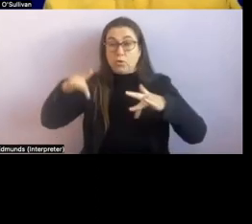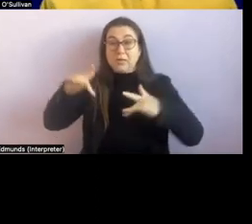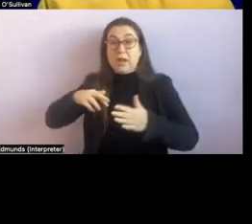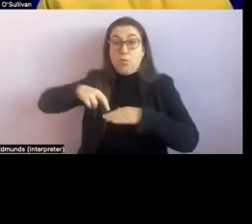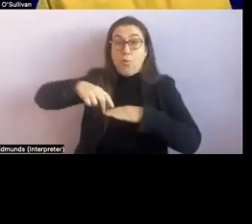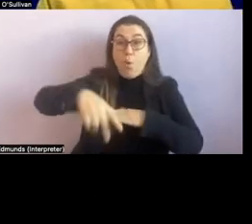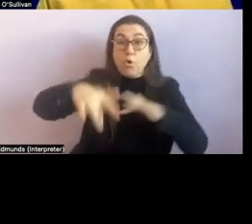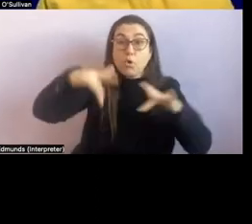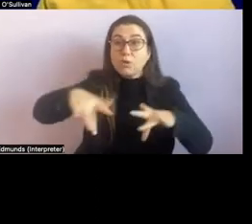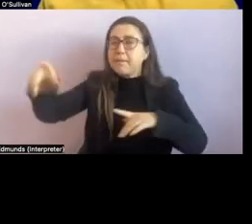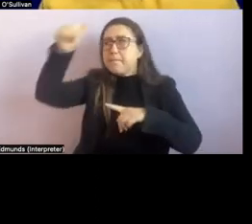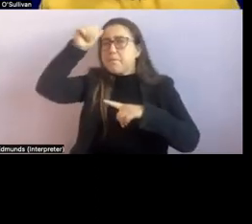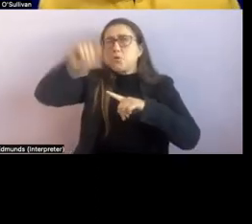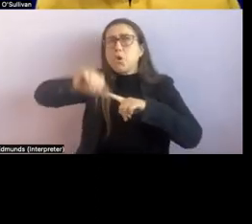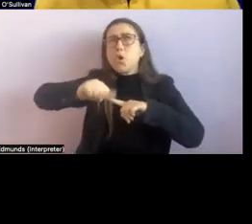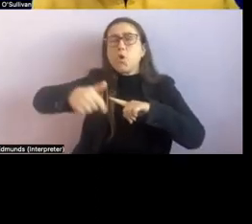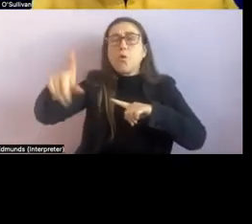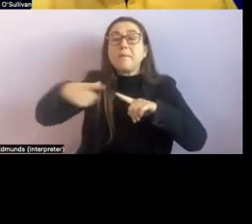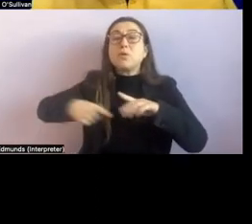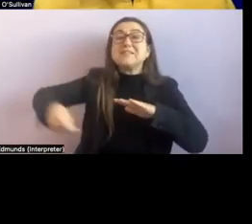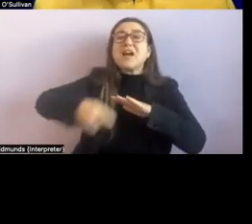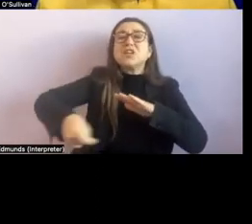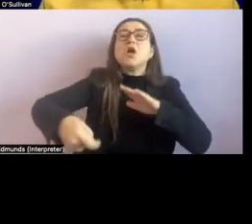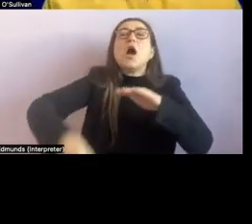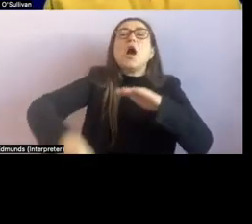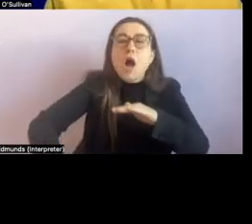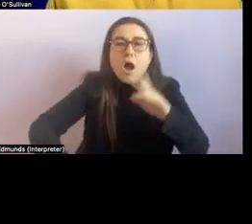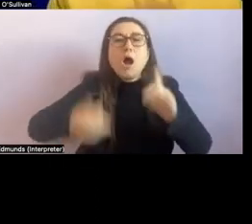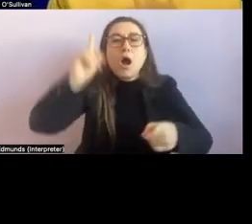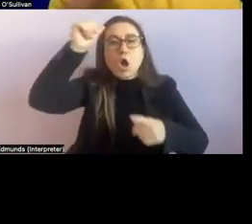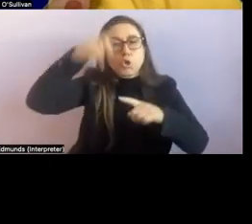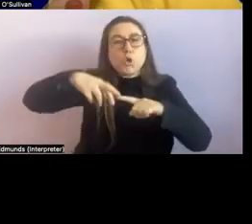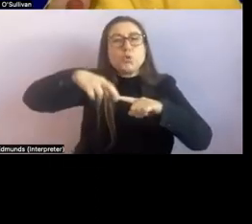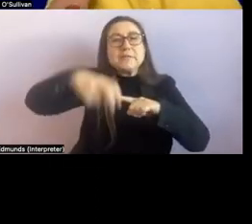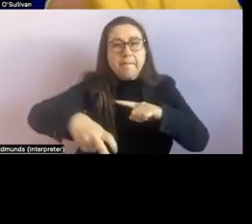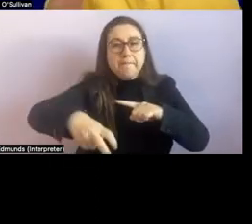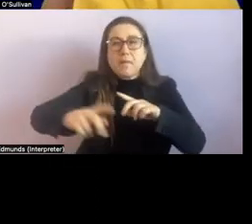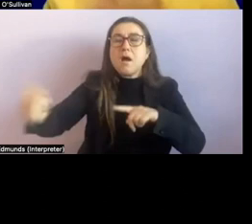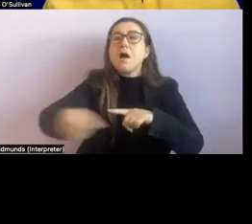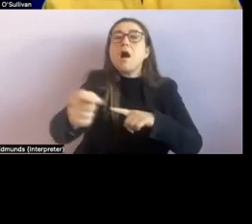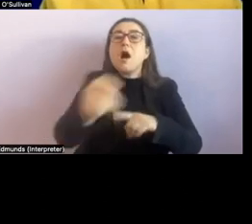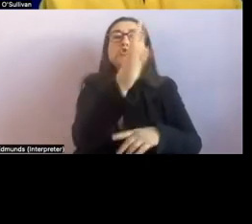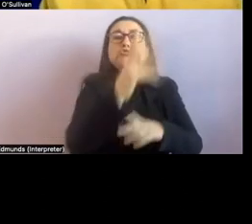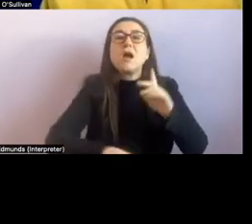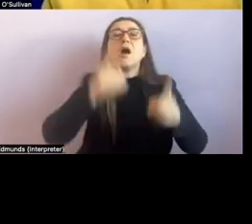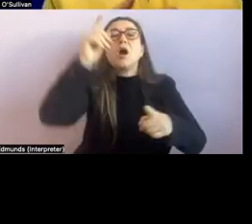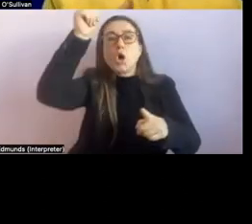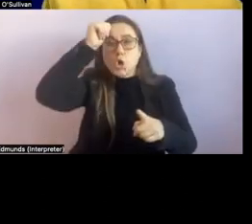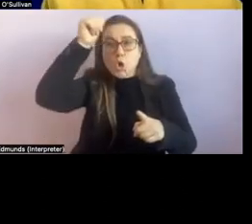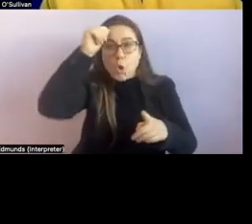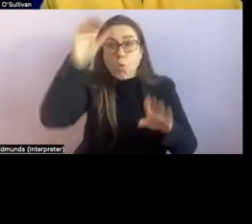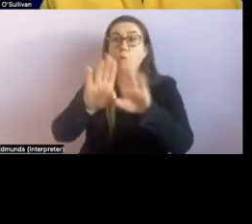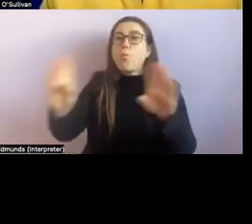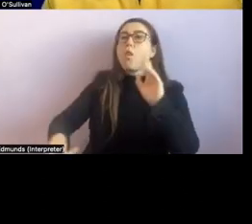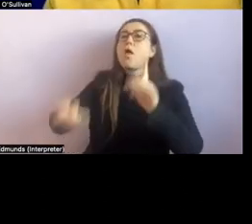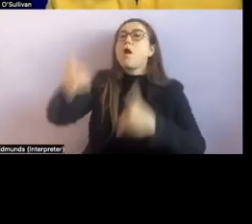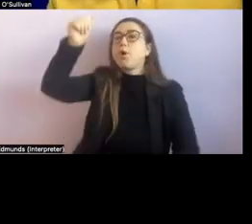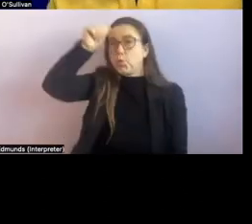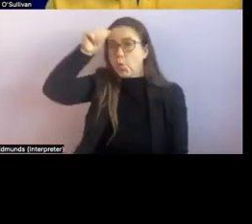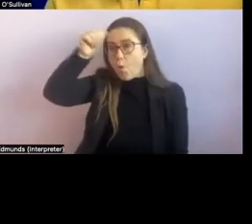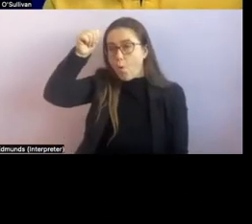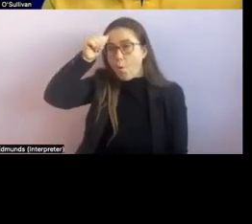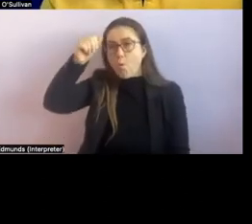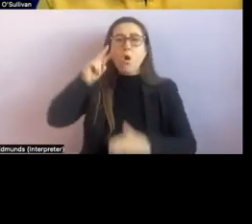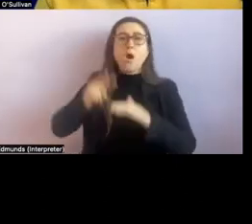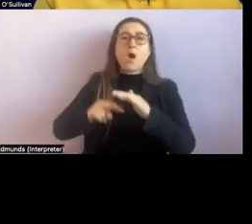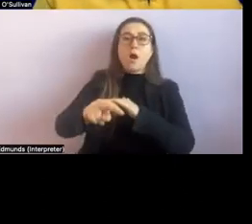okay uh next one please renee thank you uh early intervention uh oh i've done that thank you